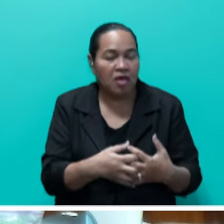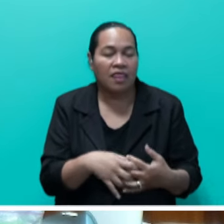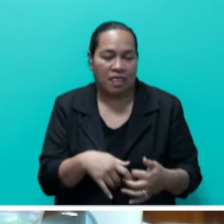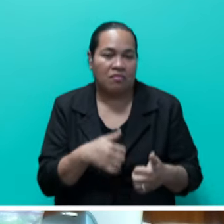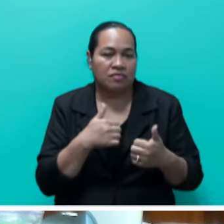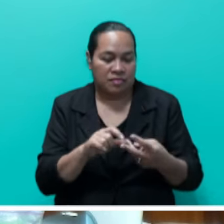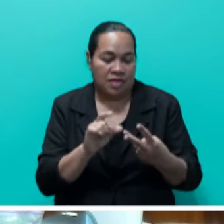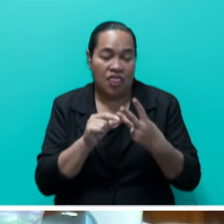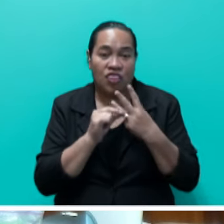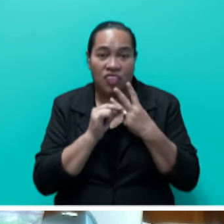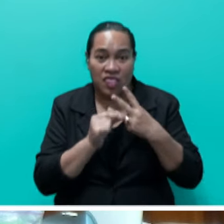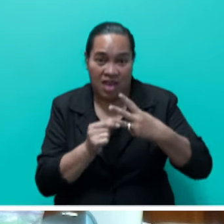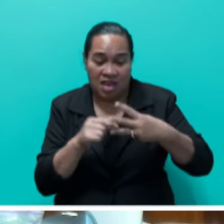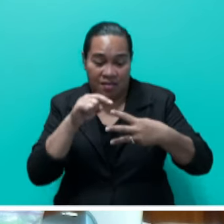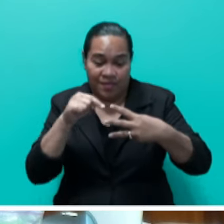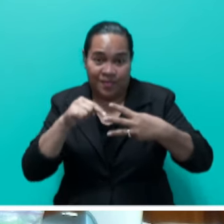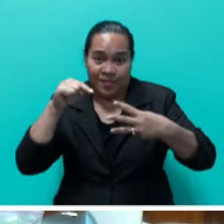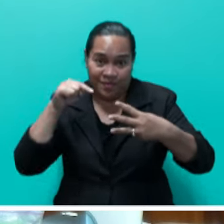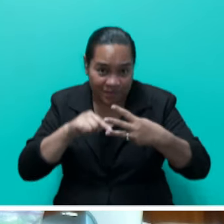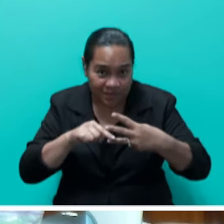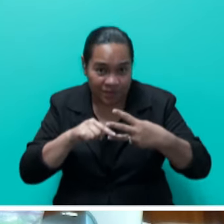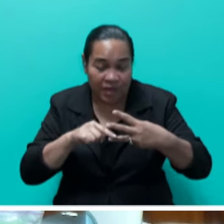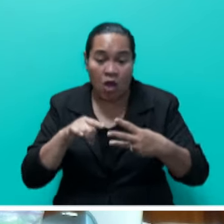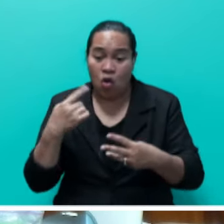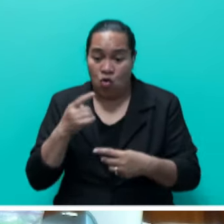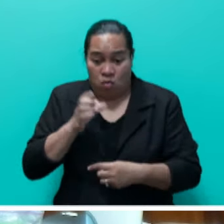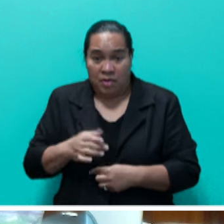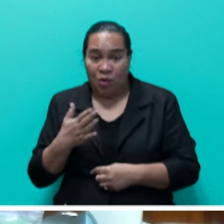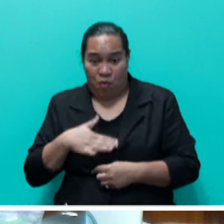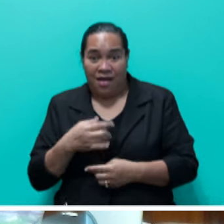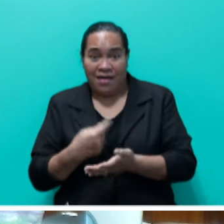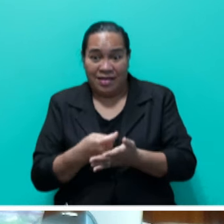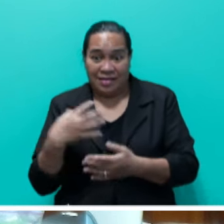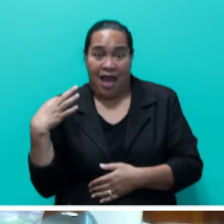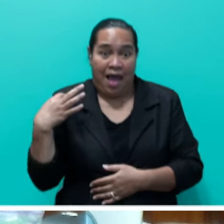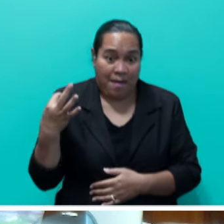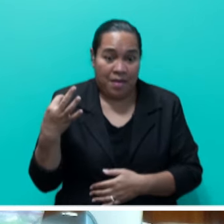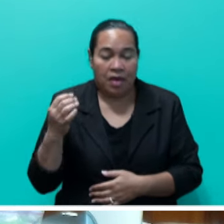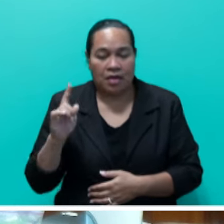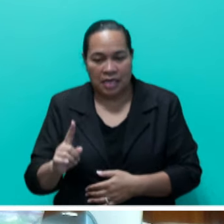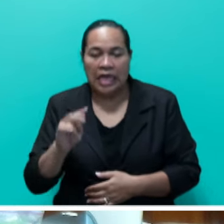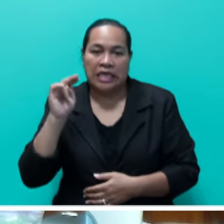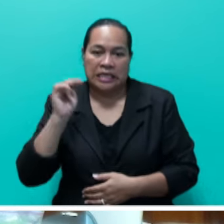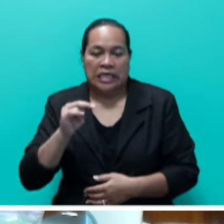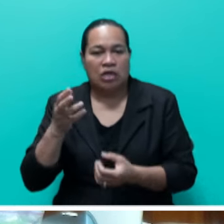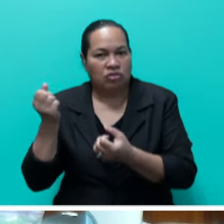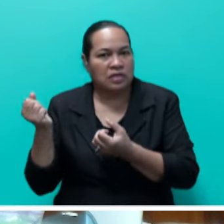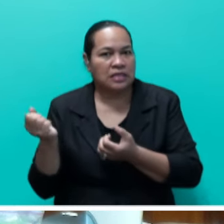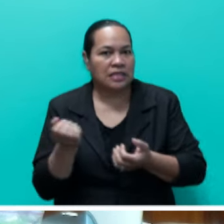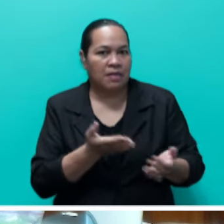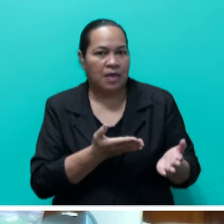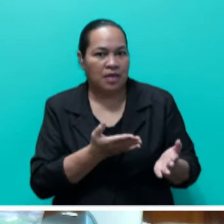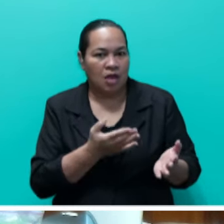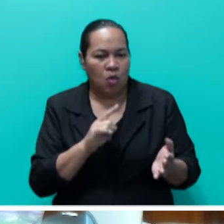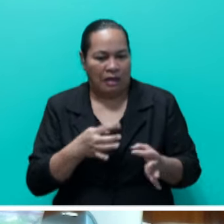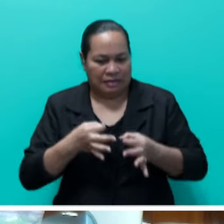Step number three, Mr. Speaker, is that the applicant for this foreshore development is required to submit a